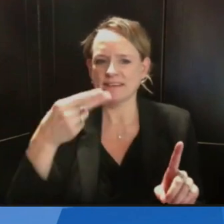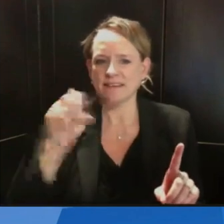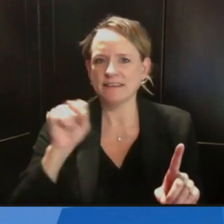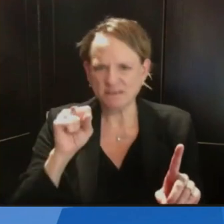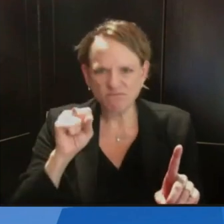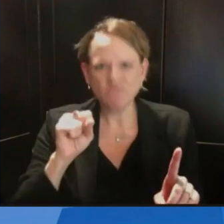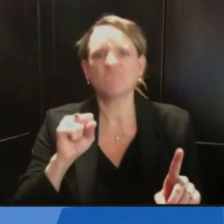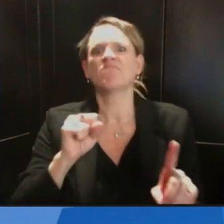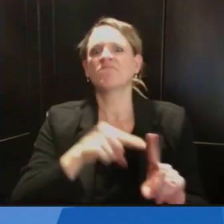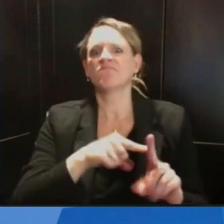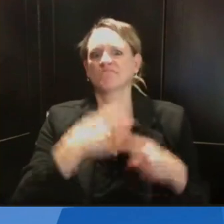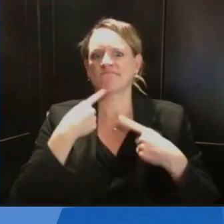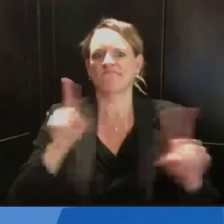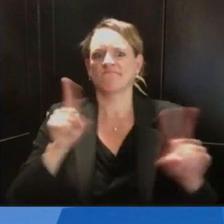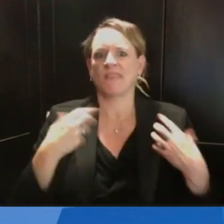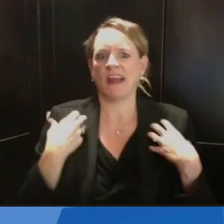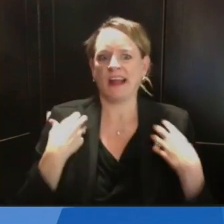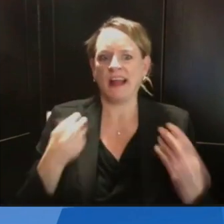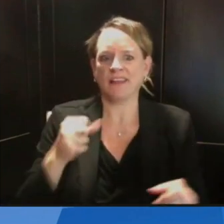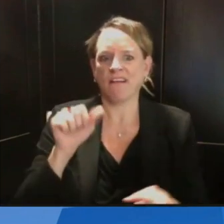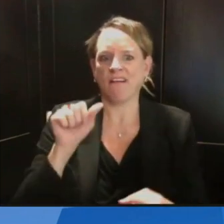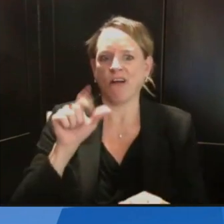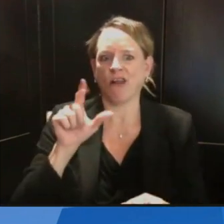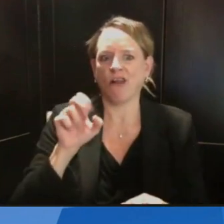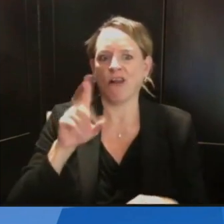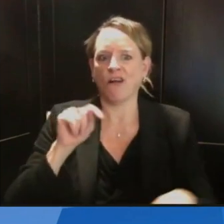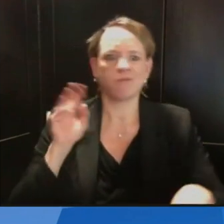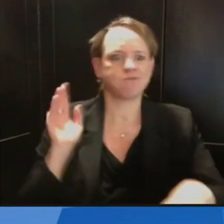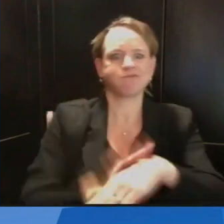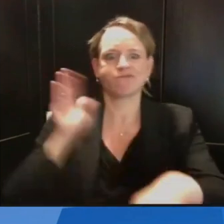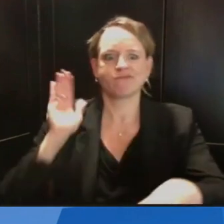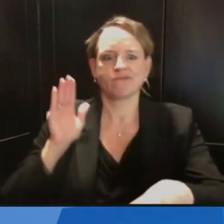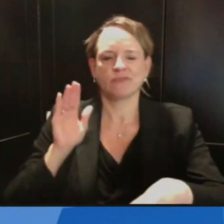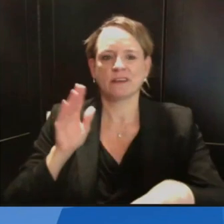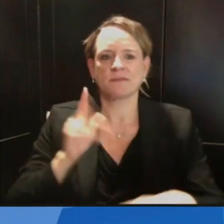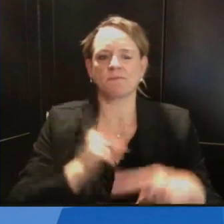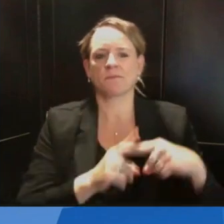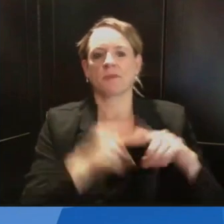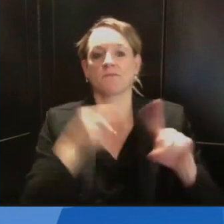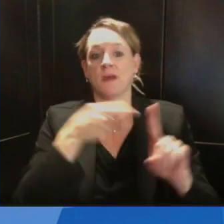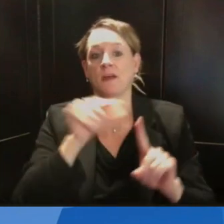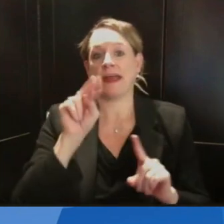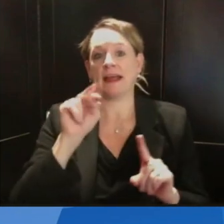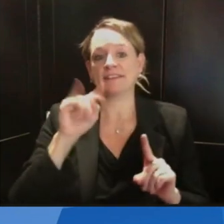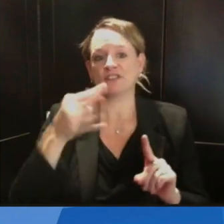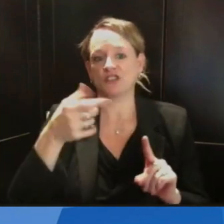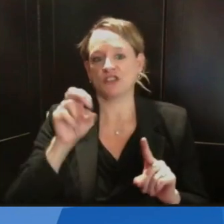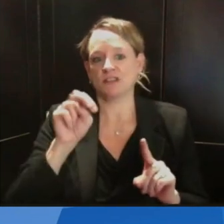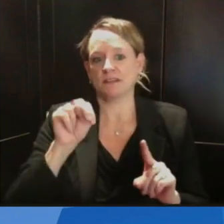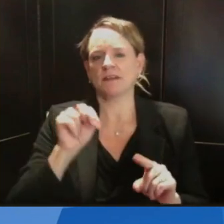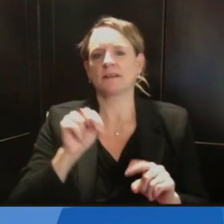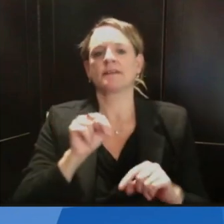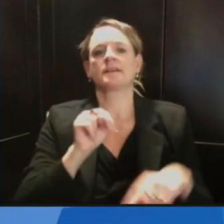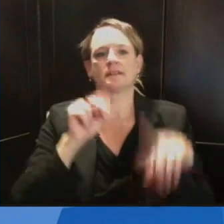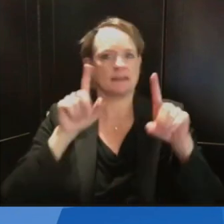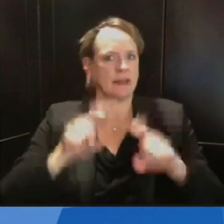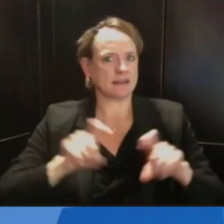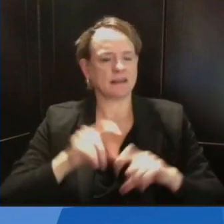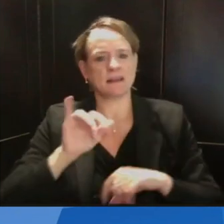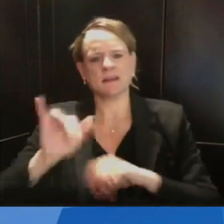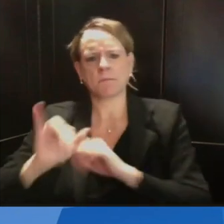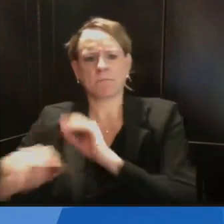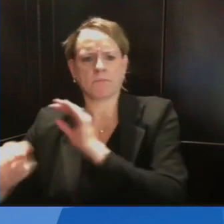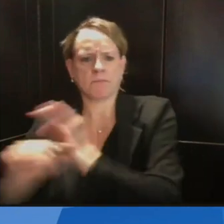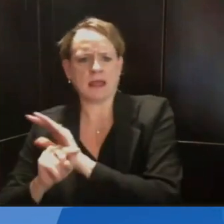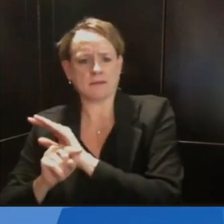counted in daily totals, but not negative ones. Could that be part of the reason why we're seeing a high positivity rate and how